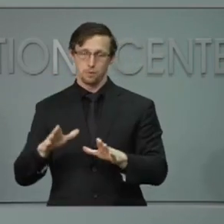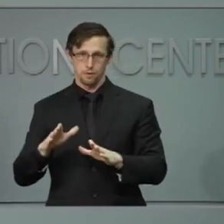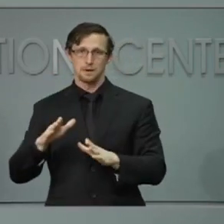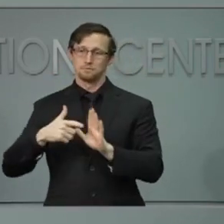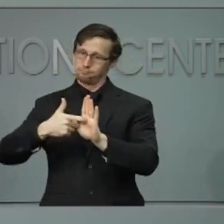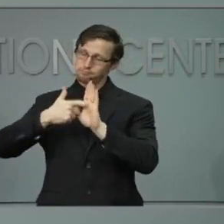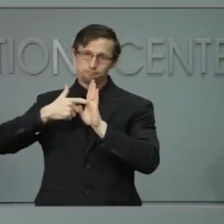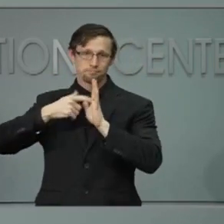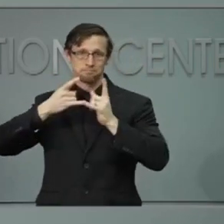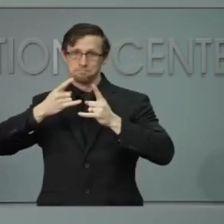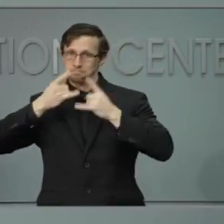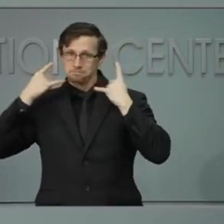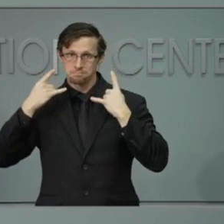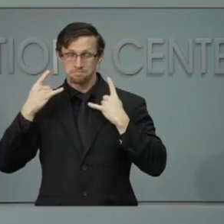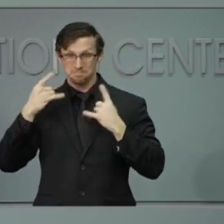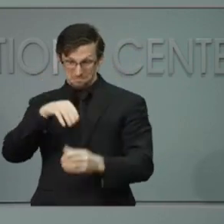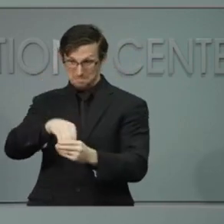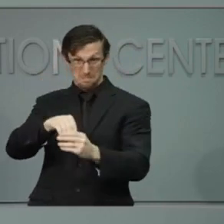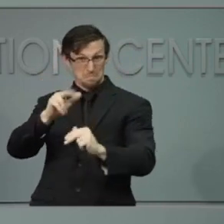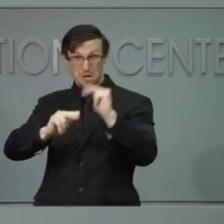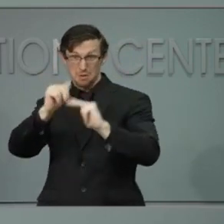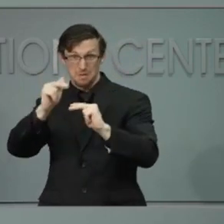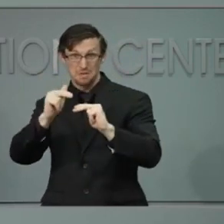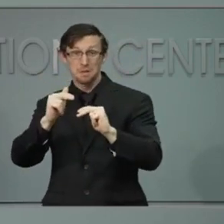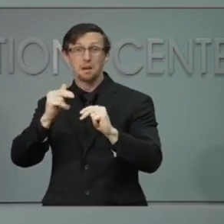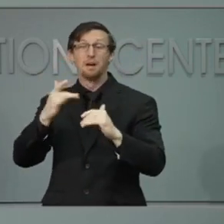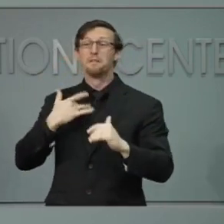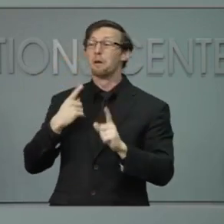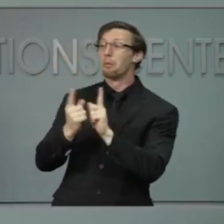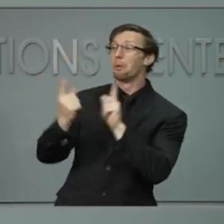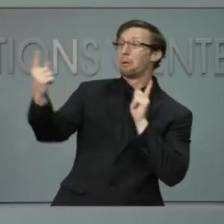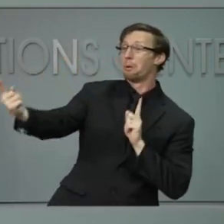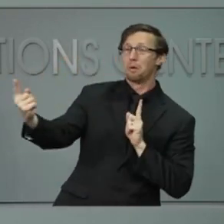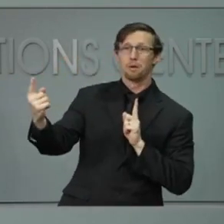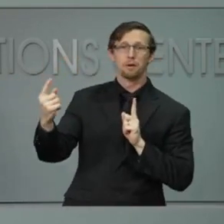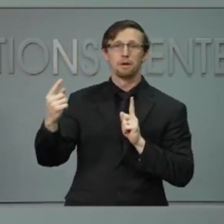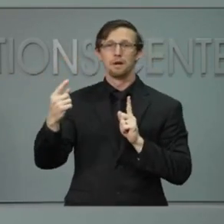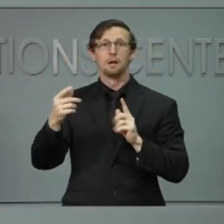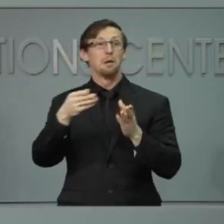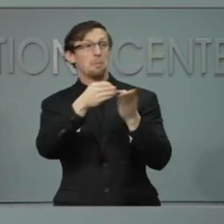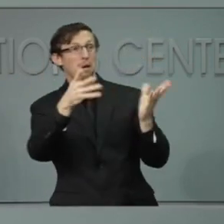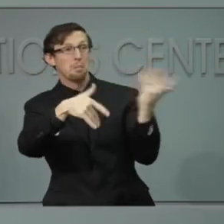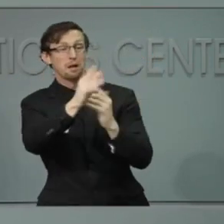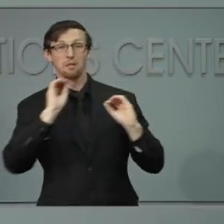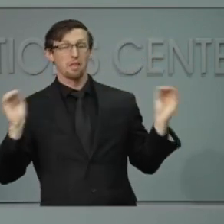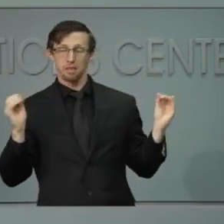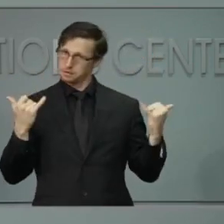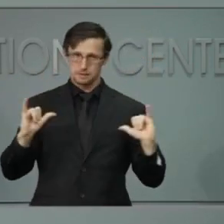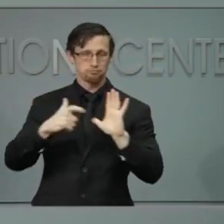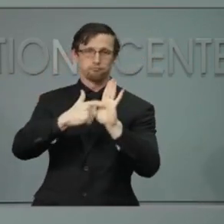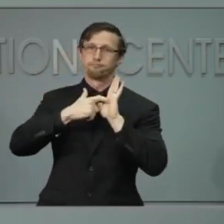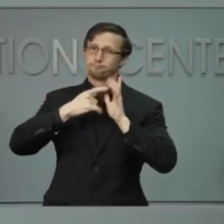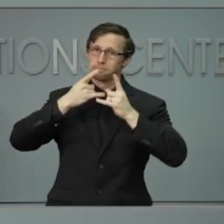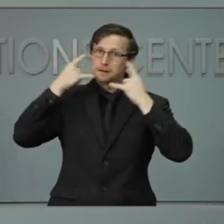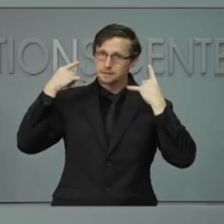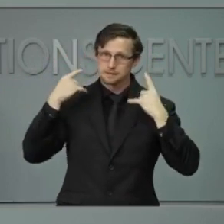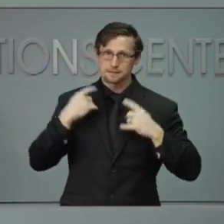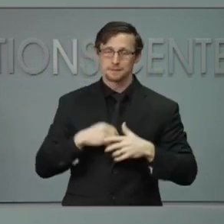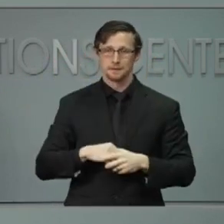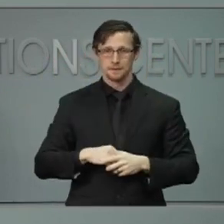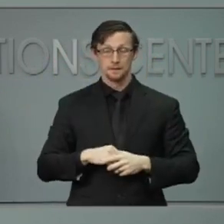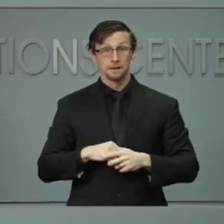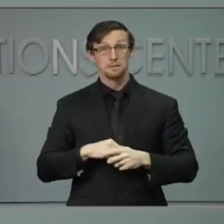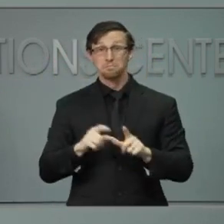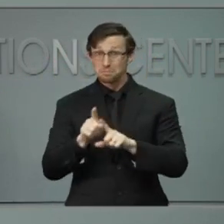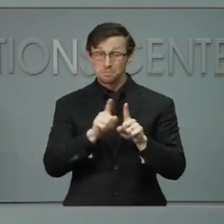face covering inside whether or not they are interacting with the general public. All businesses must